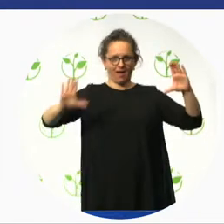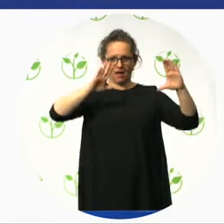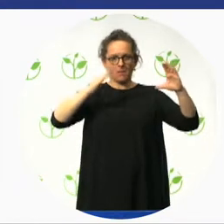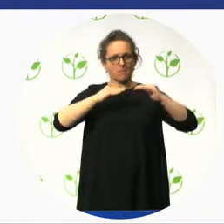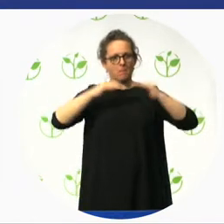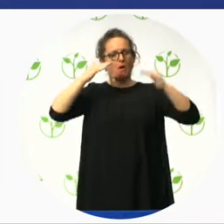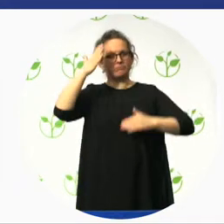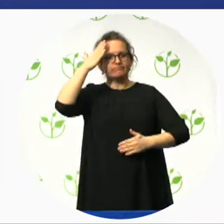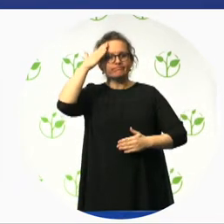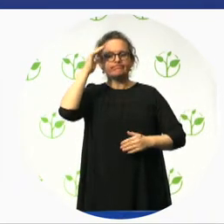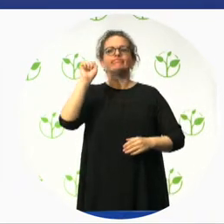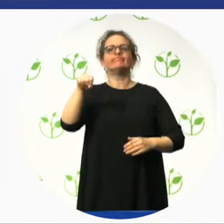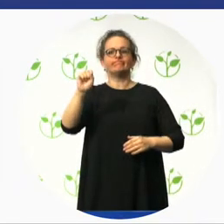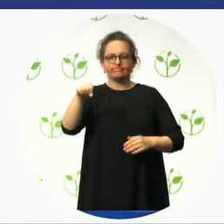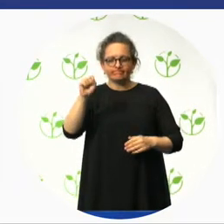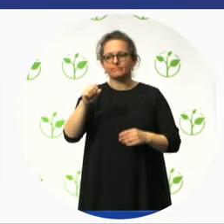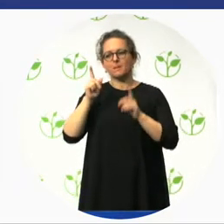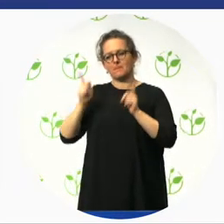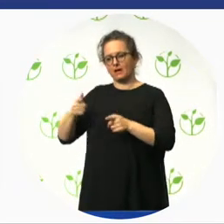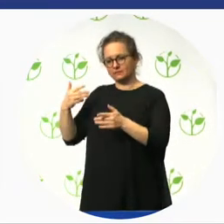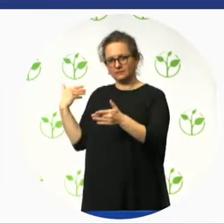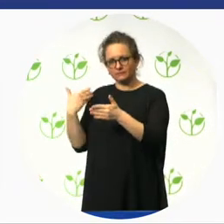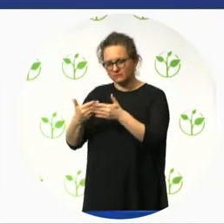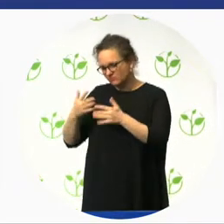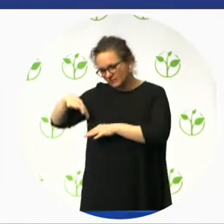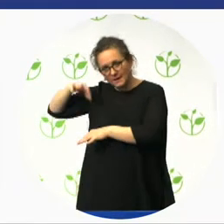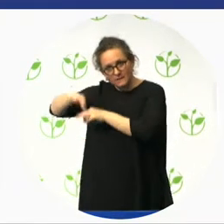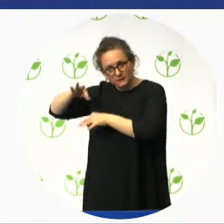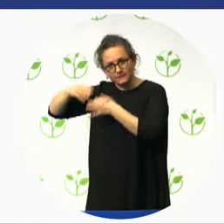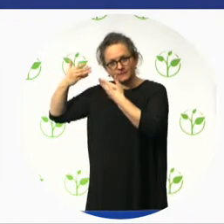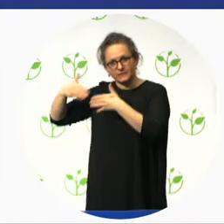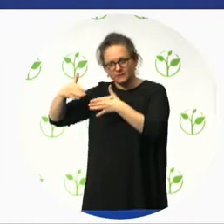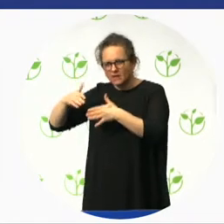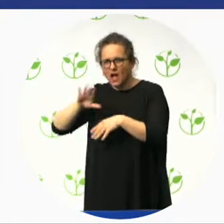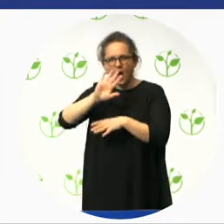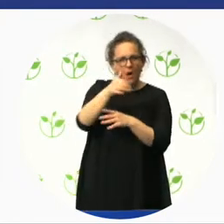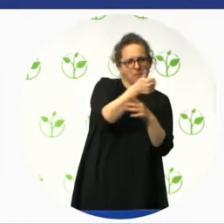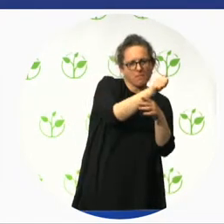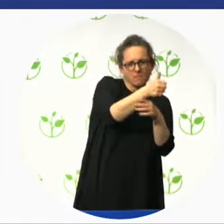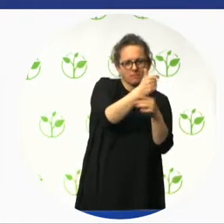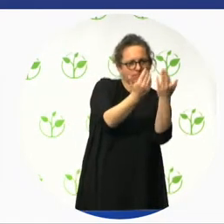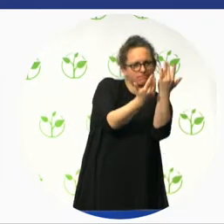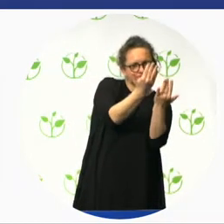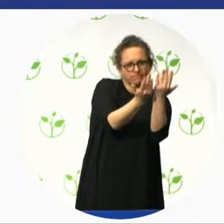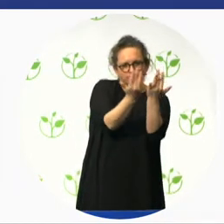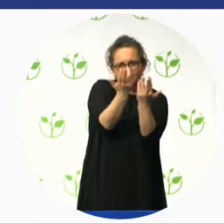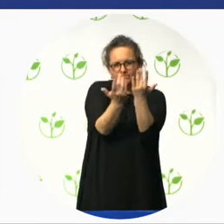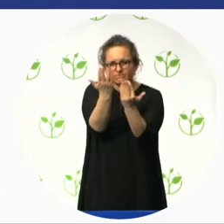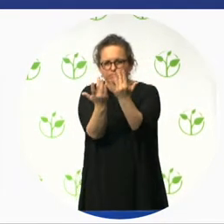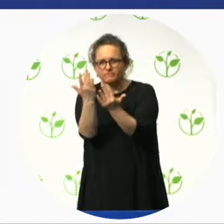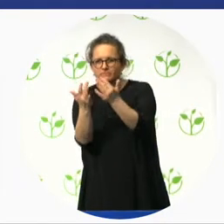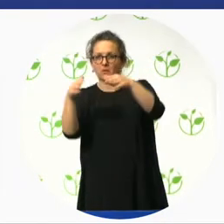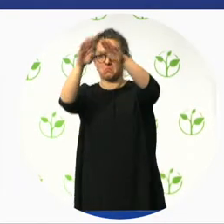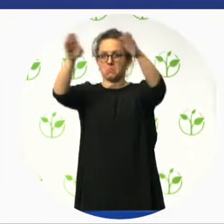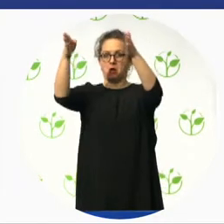The built environment. So, that's buildings. We look at institutional spaces or public realm spaces. So, it could be anything from city